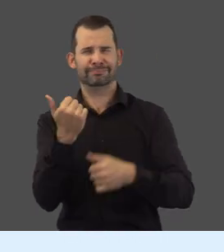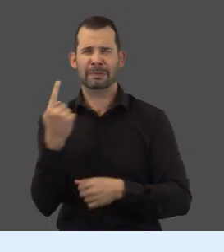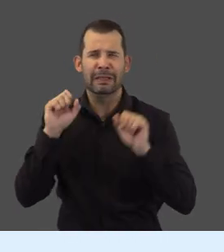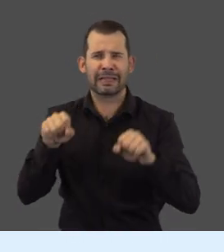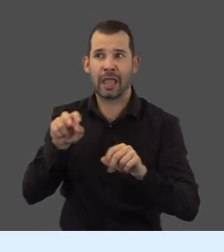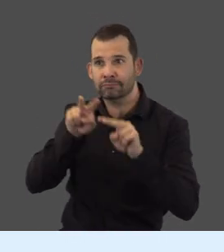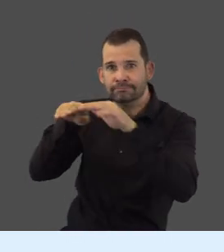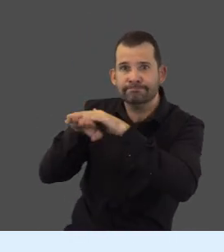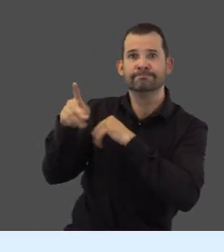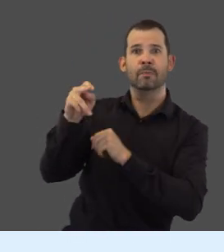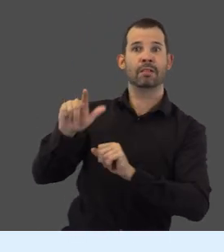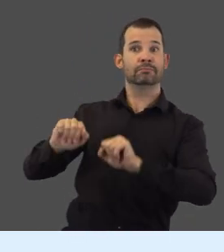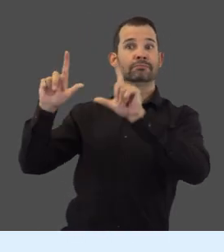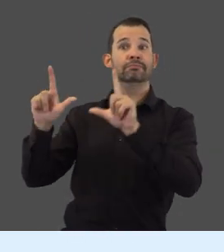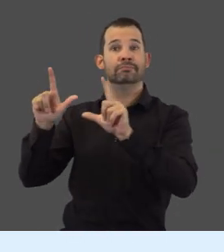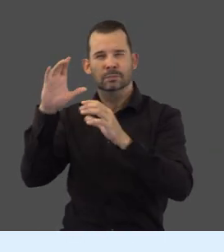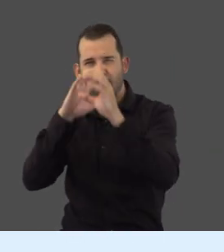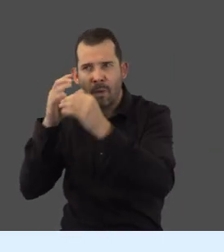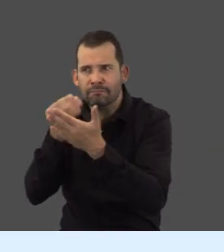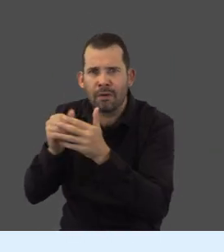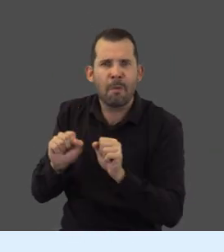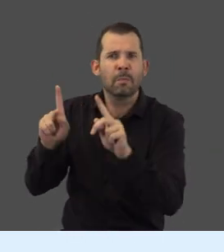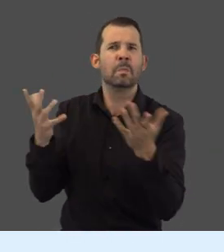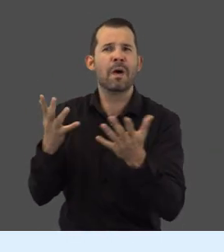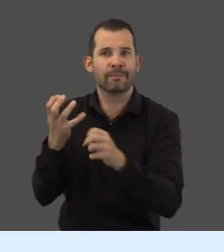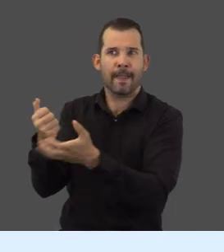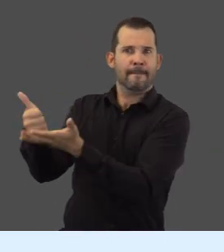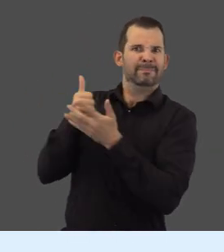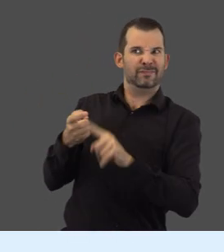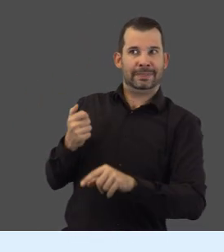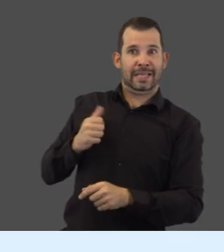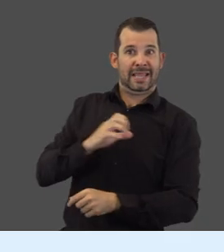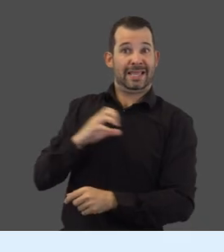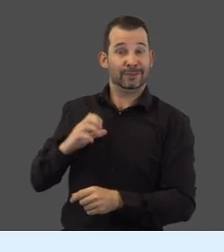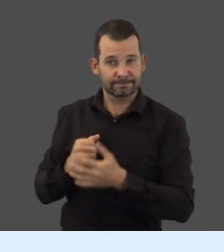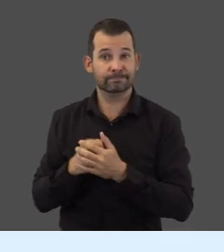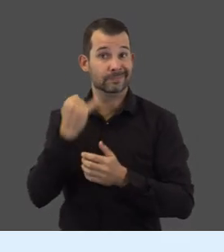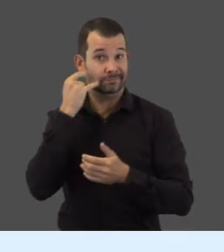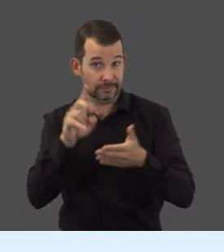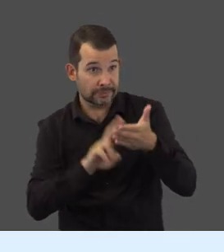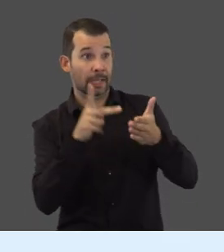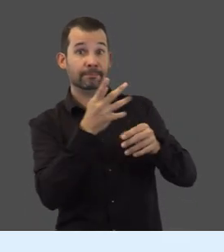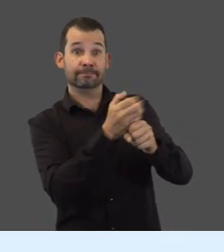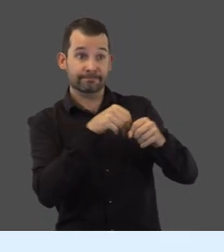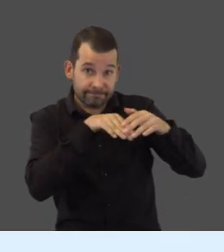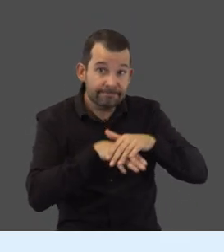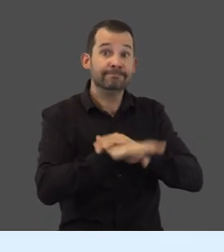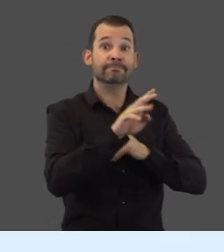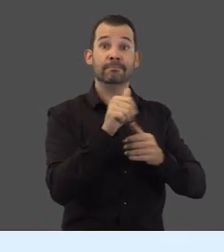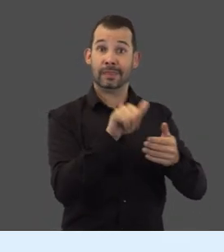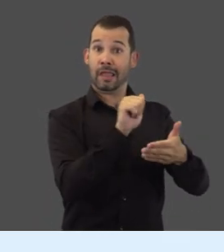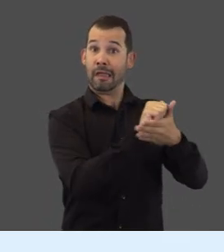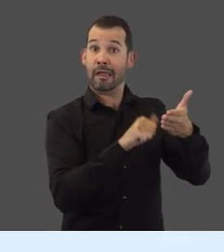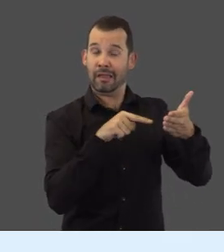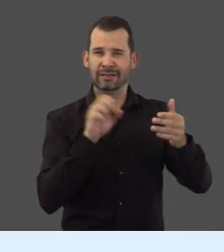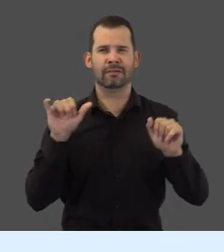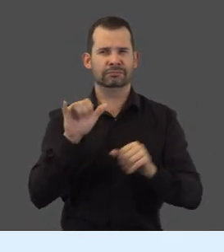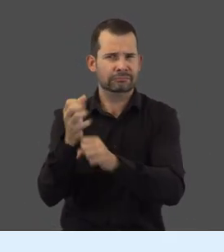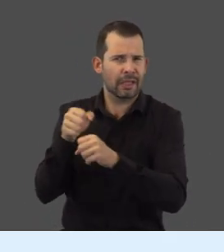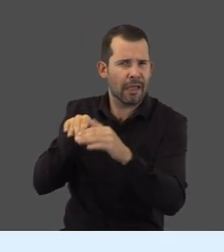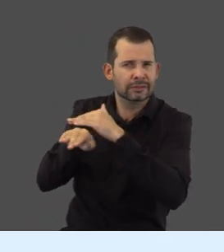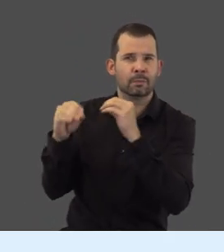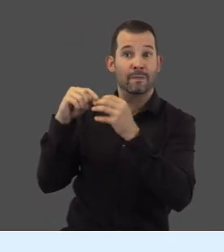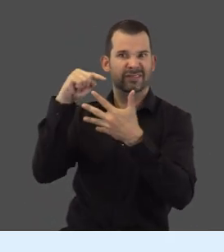Anyone can visit the portal to explore funding opportunities and get help from the Canada Council. If you sign up for a portal account,